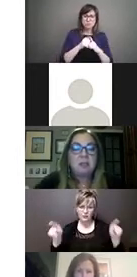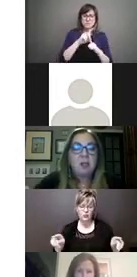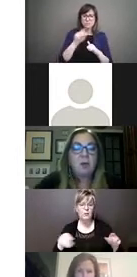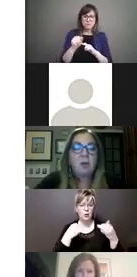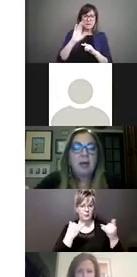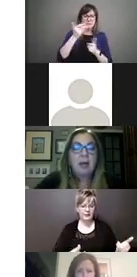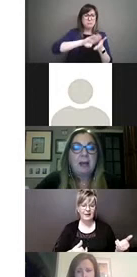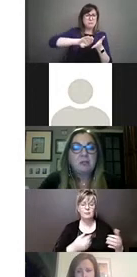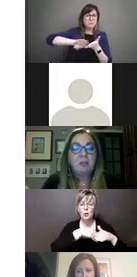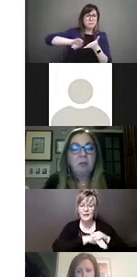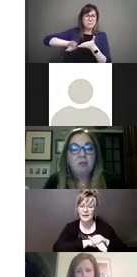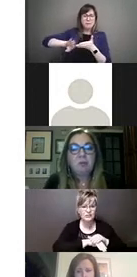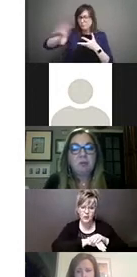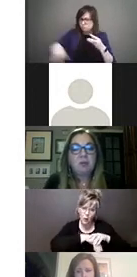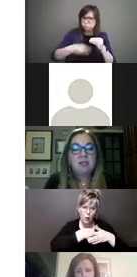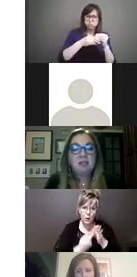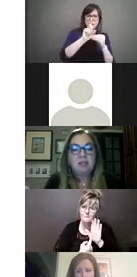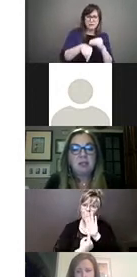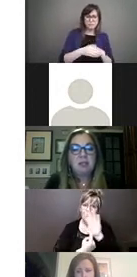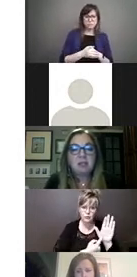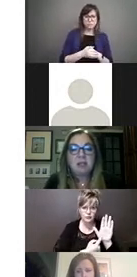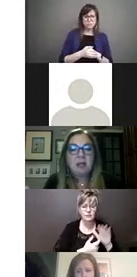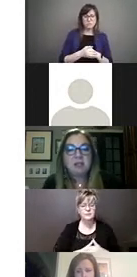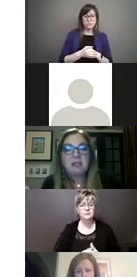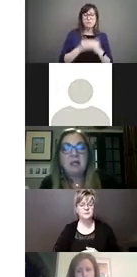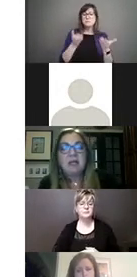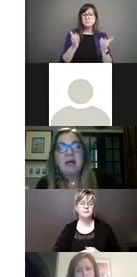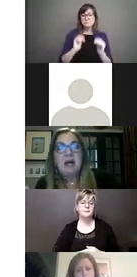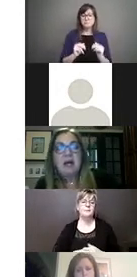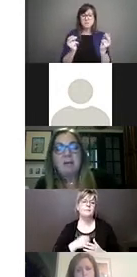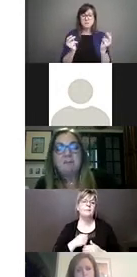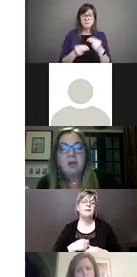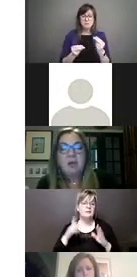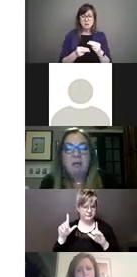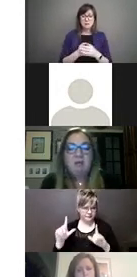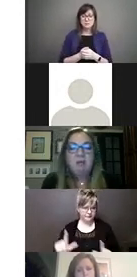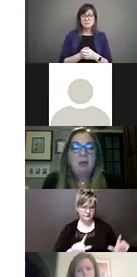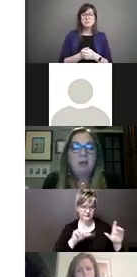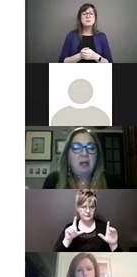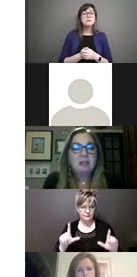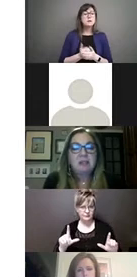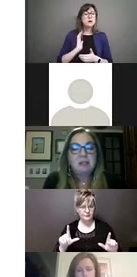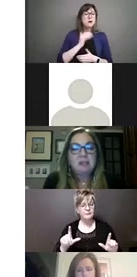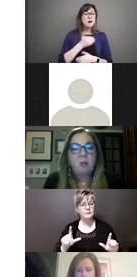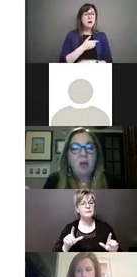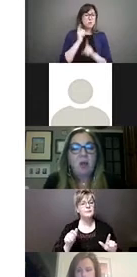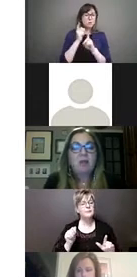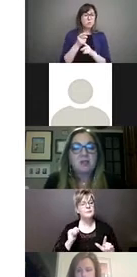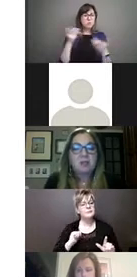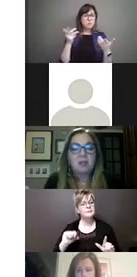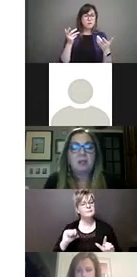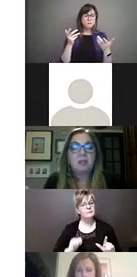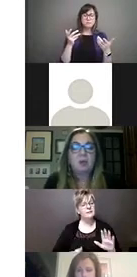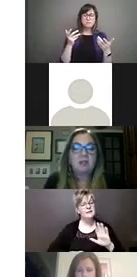So as we move through the process on the next slide, we're aiming for a wider